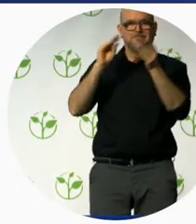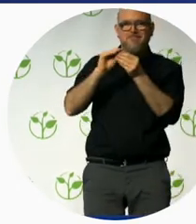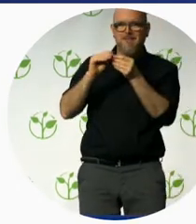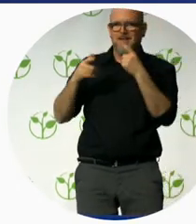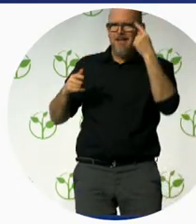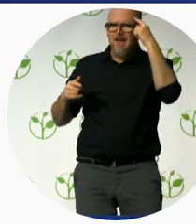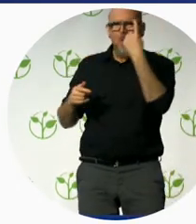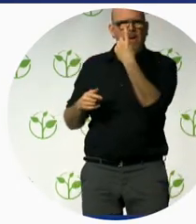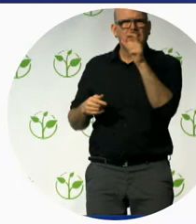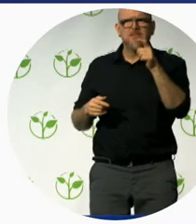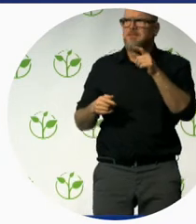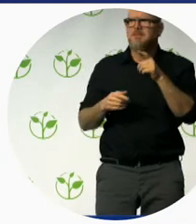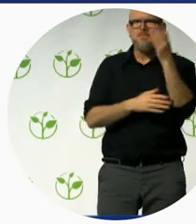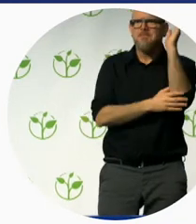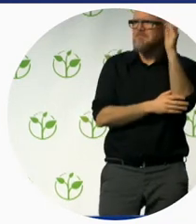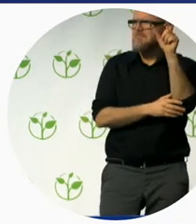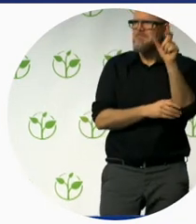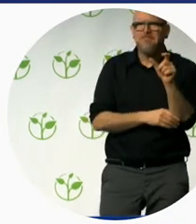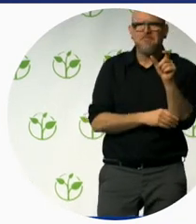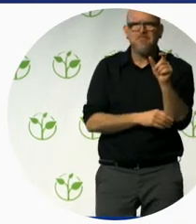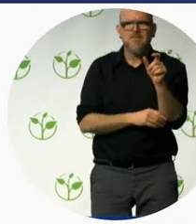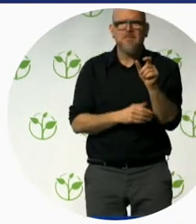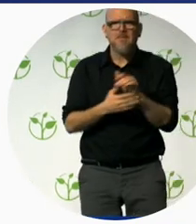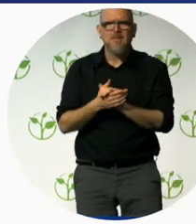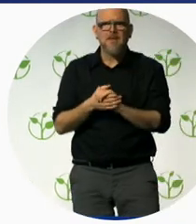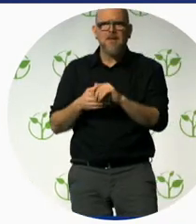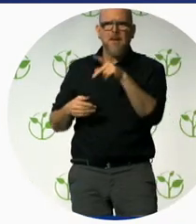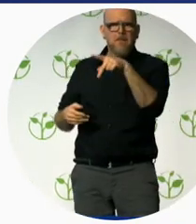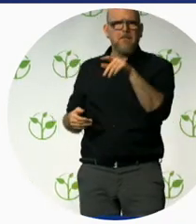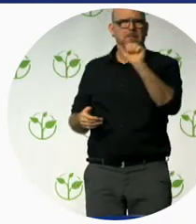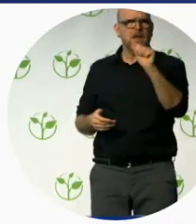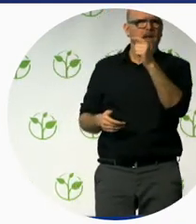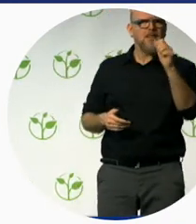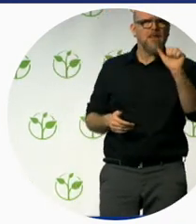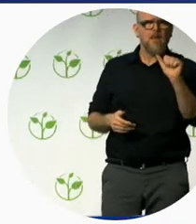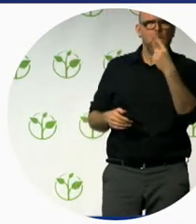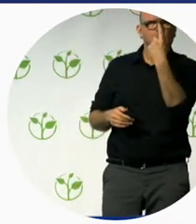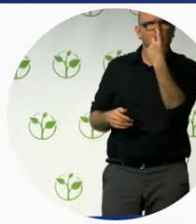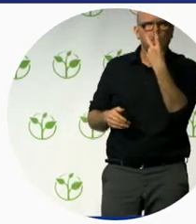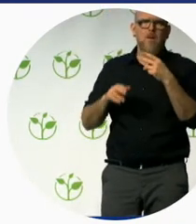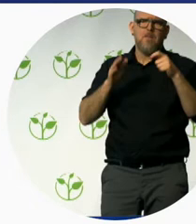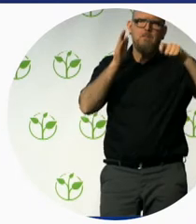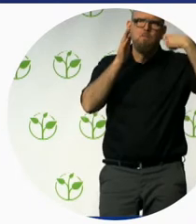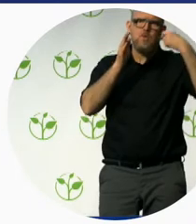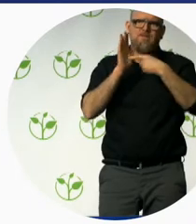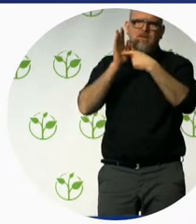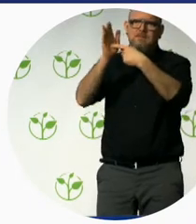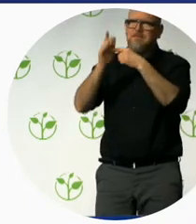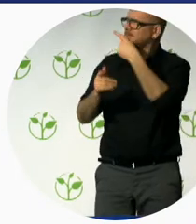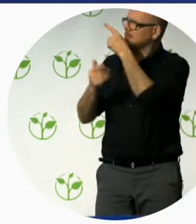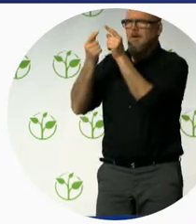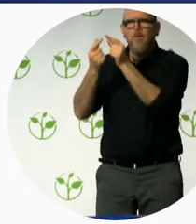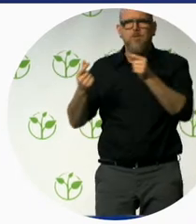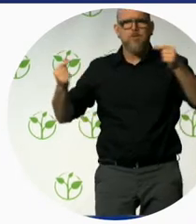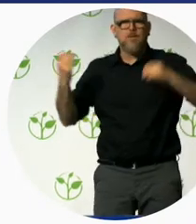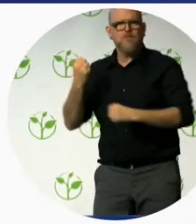who's going to show us a couple of videos about gondolas for all alessandro ciao